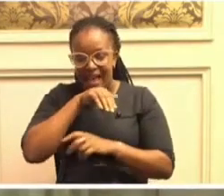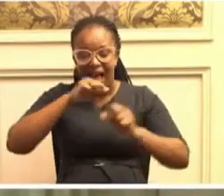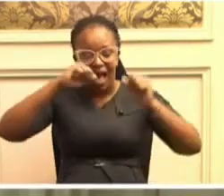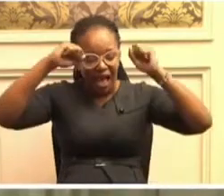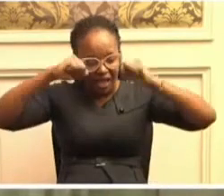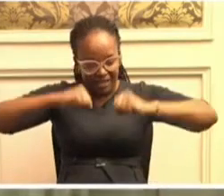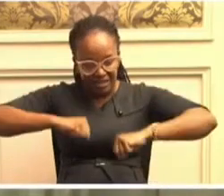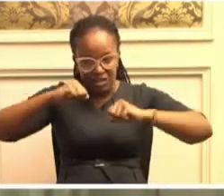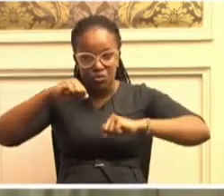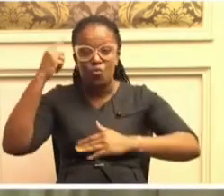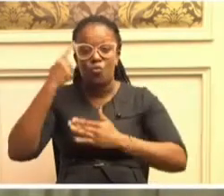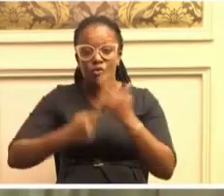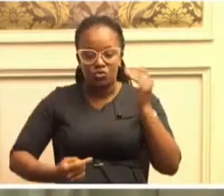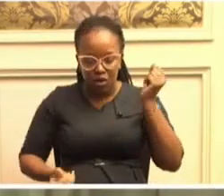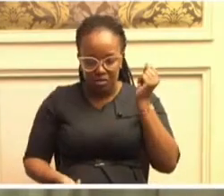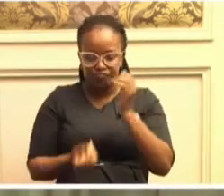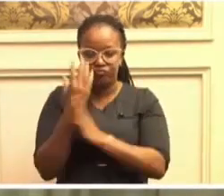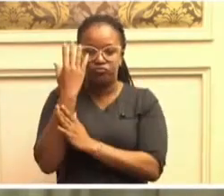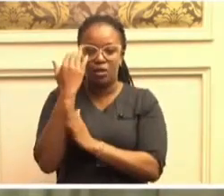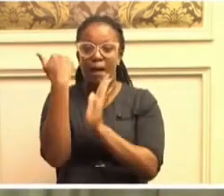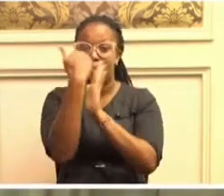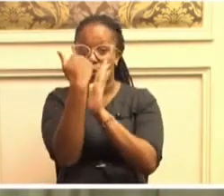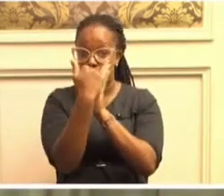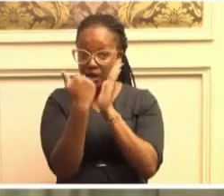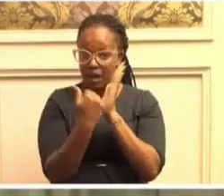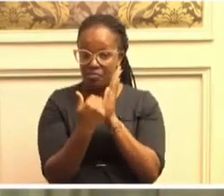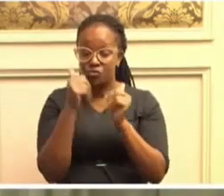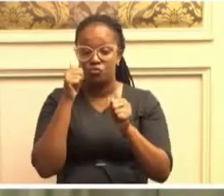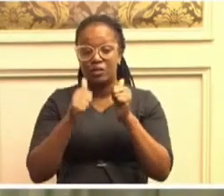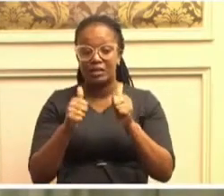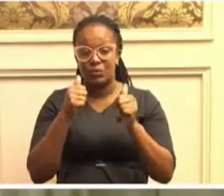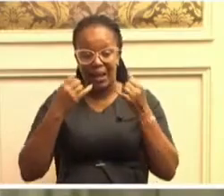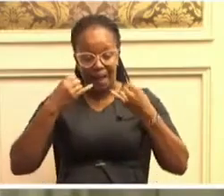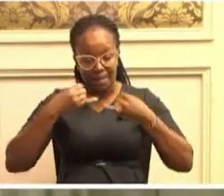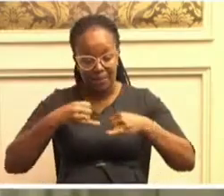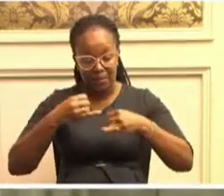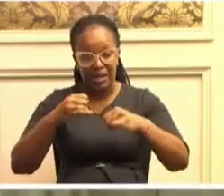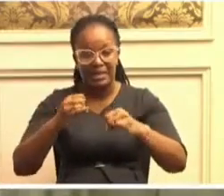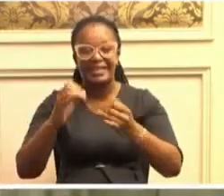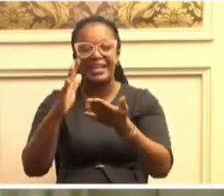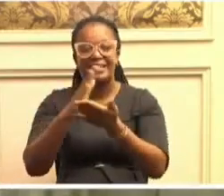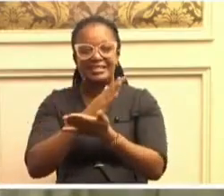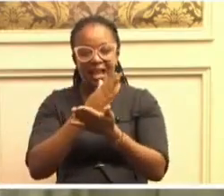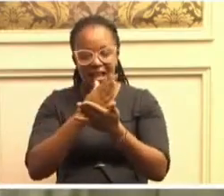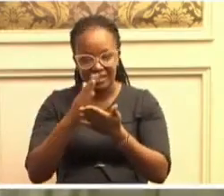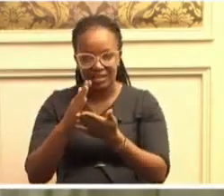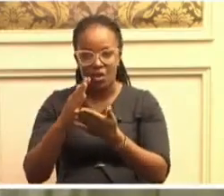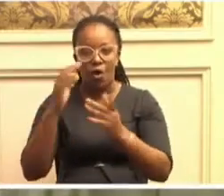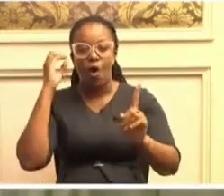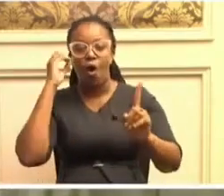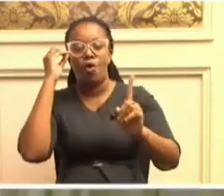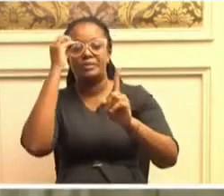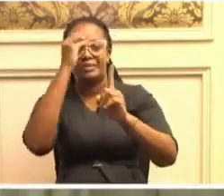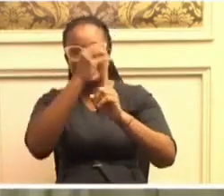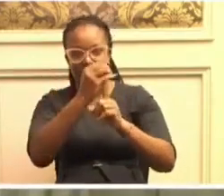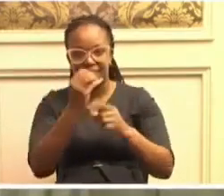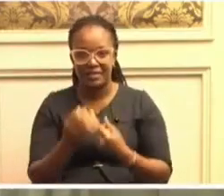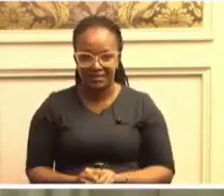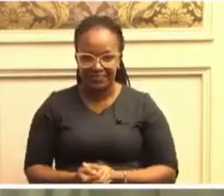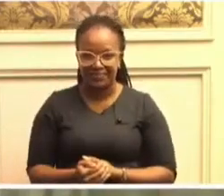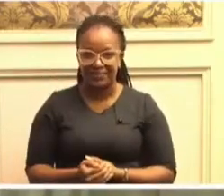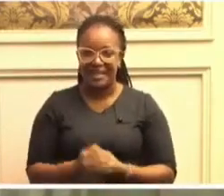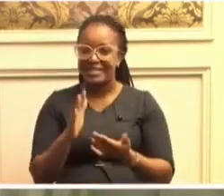to roll out a program that will implement their shared objectives. Shared objectives.